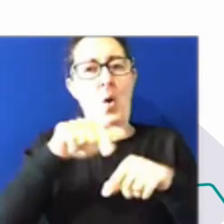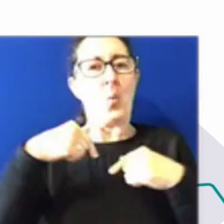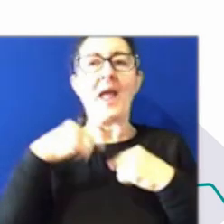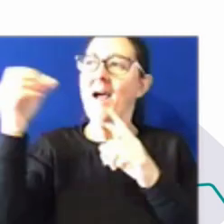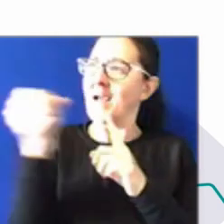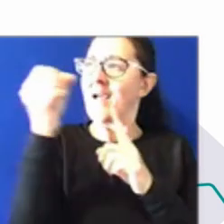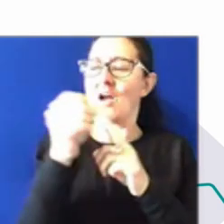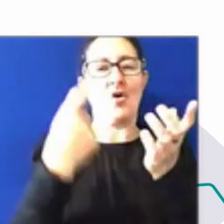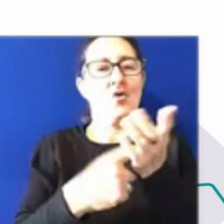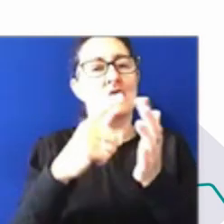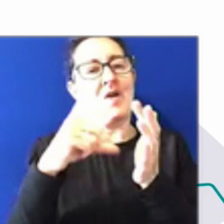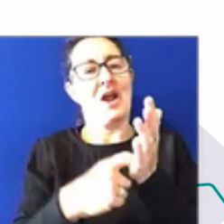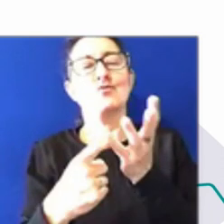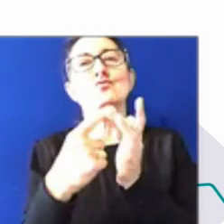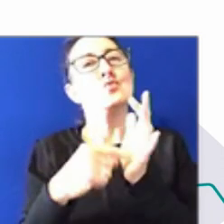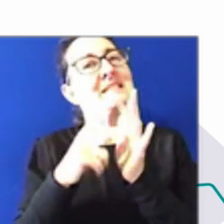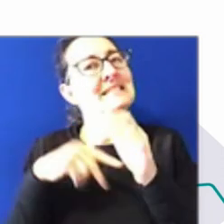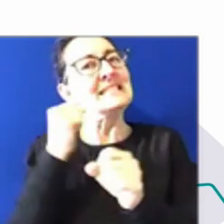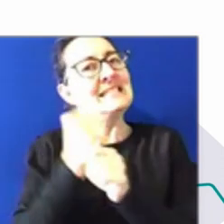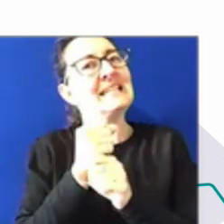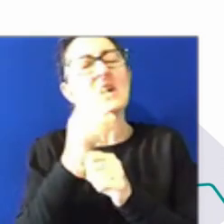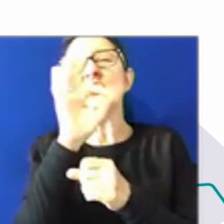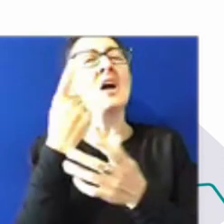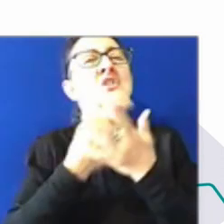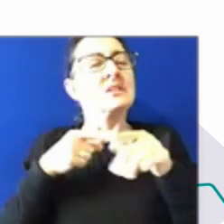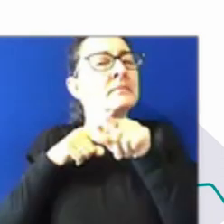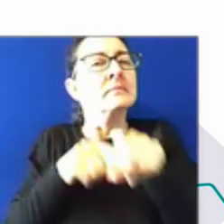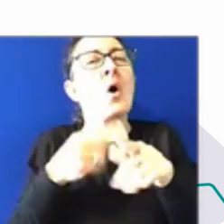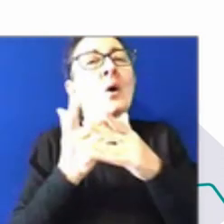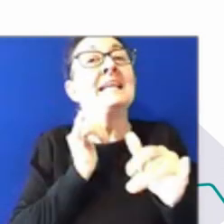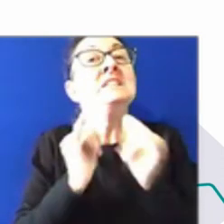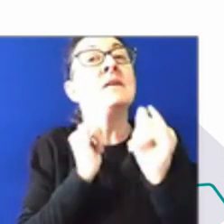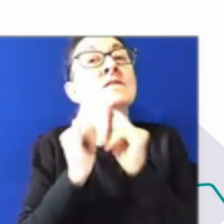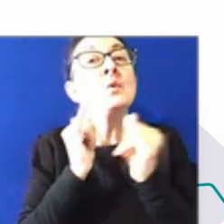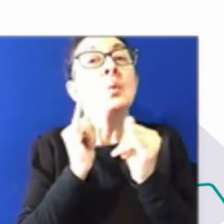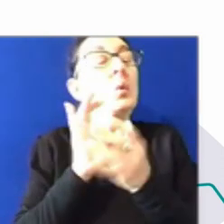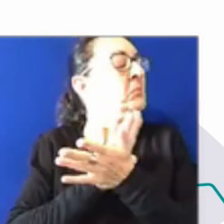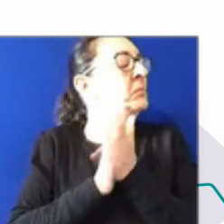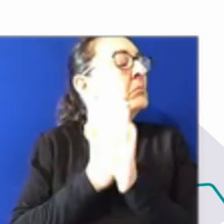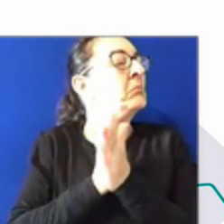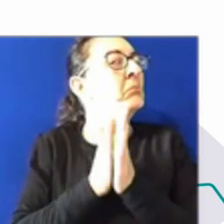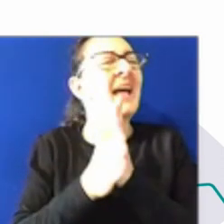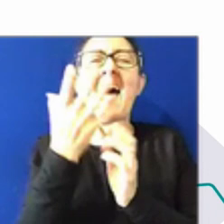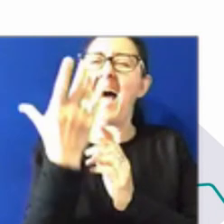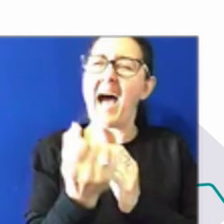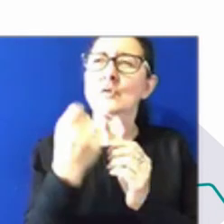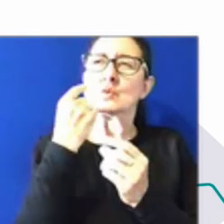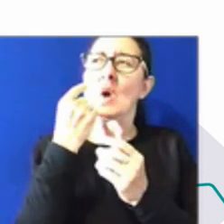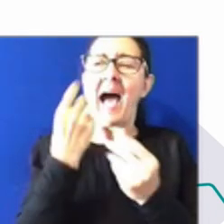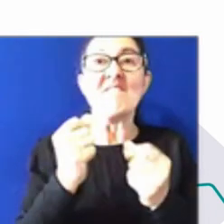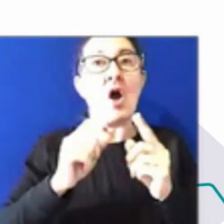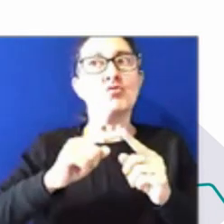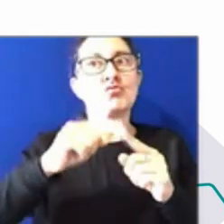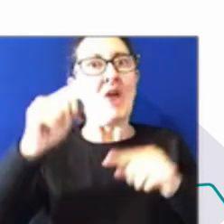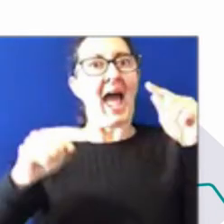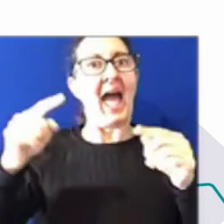have to be based on an interview, that there can be a range of ways that people can demonstrate their skills. It doesn't just have to